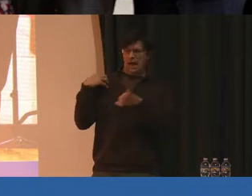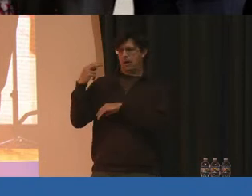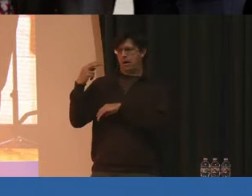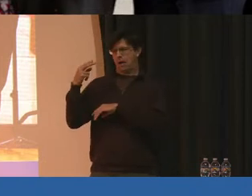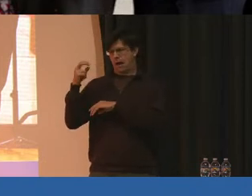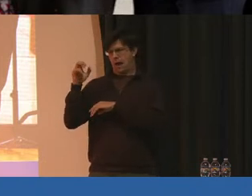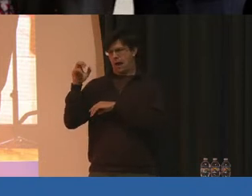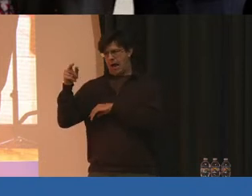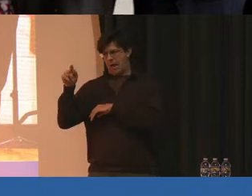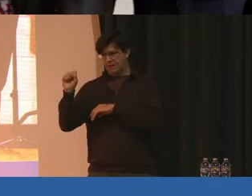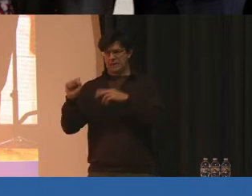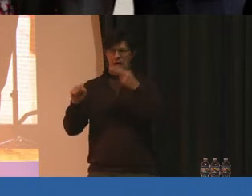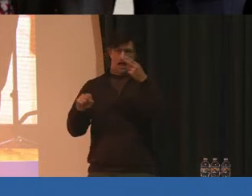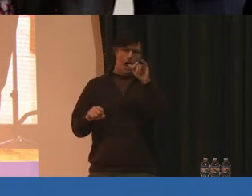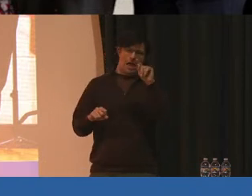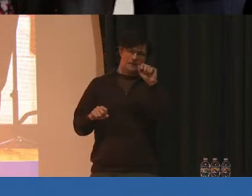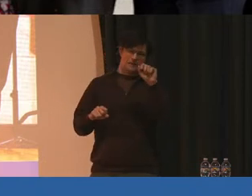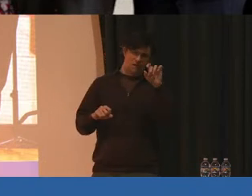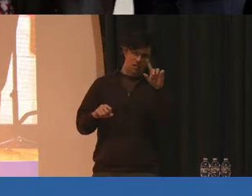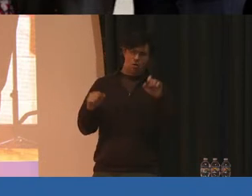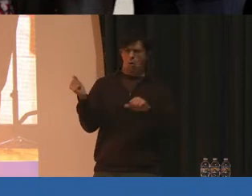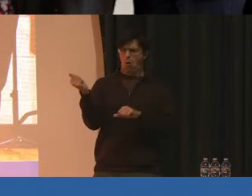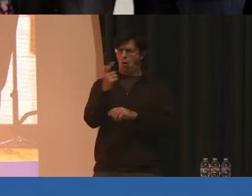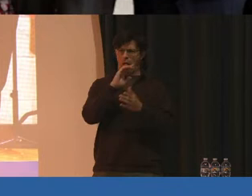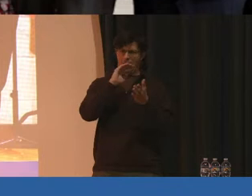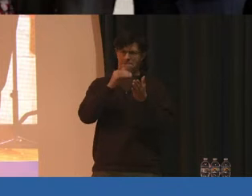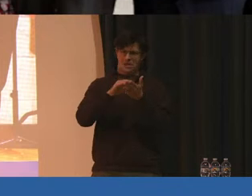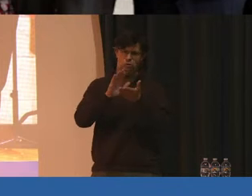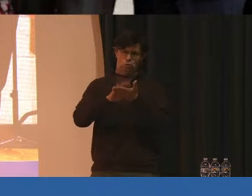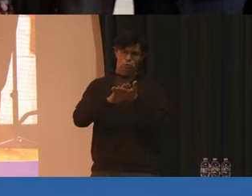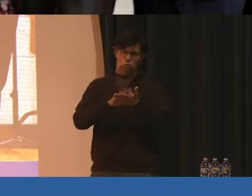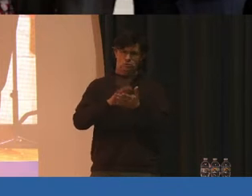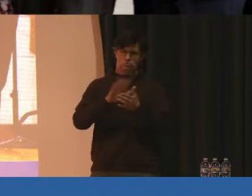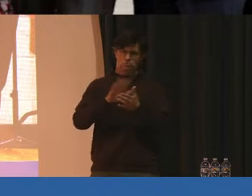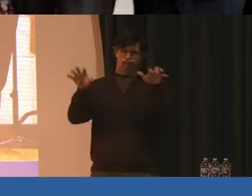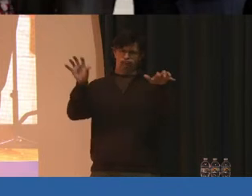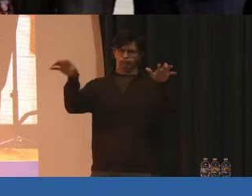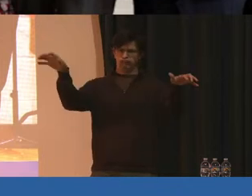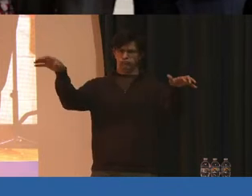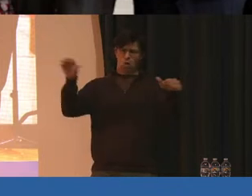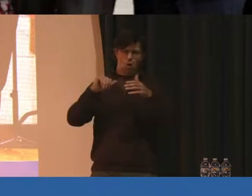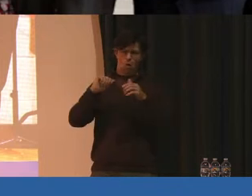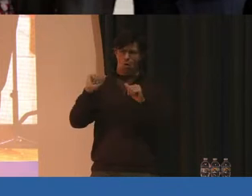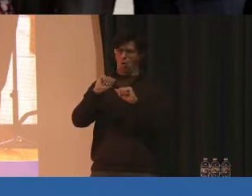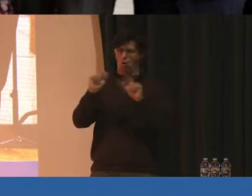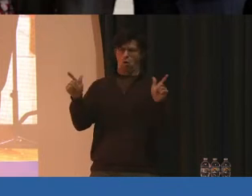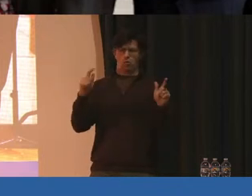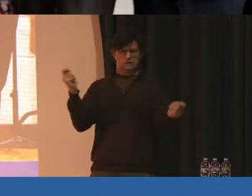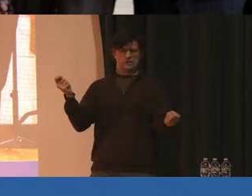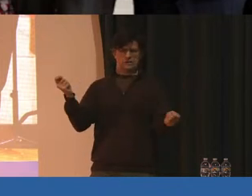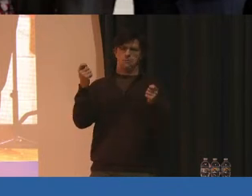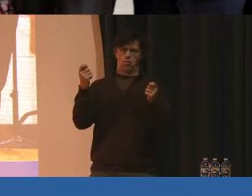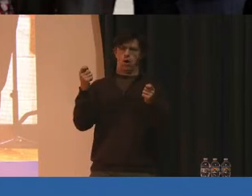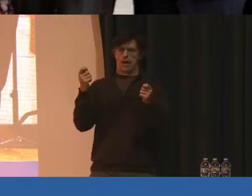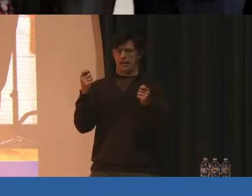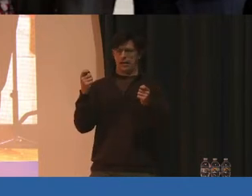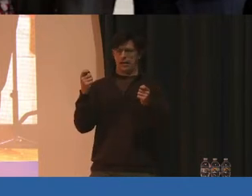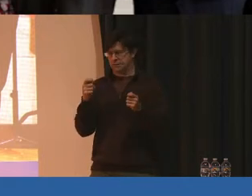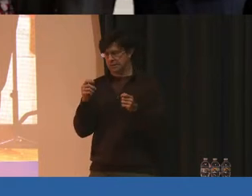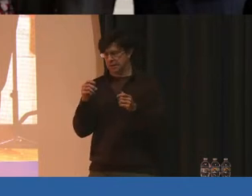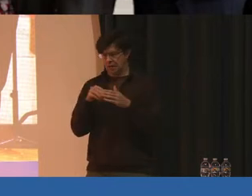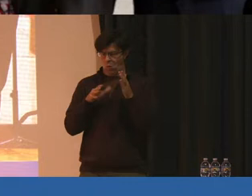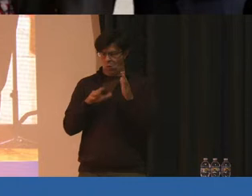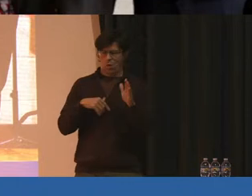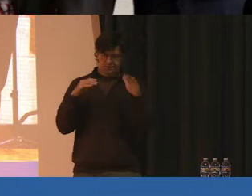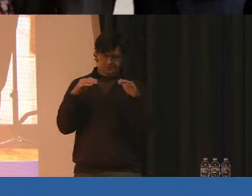were all middle schools. And all were celebrated the way we expect. And we actually have one more that will open up